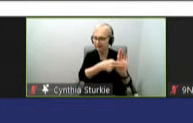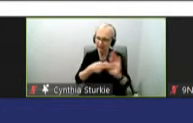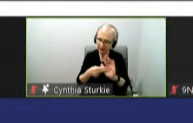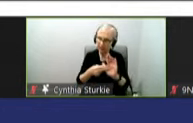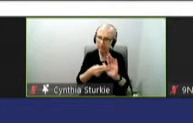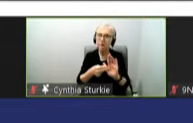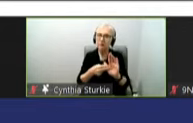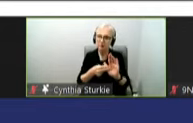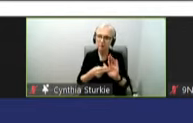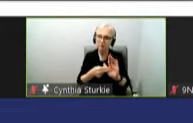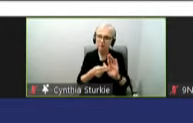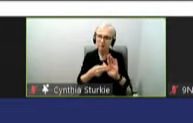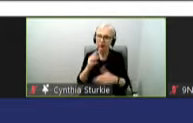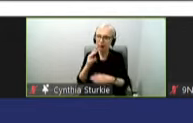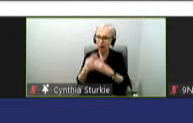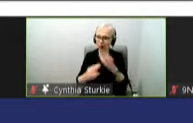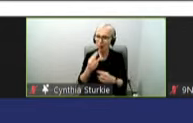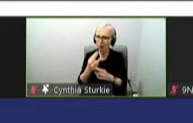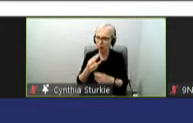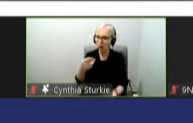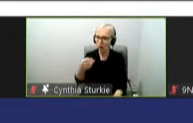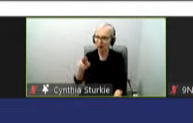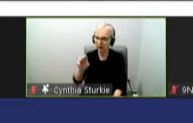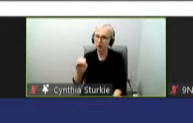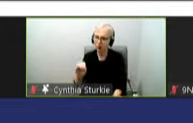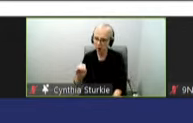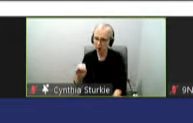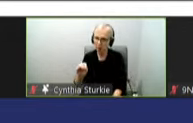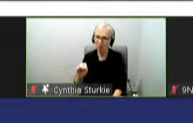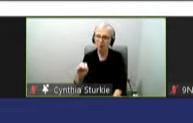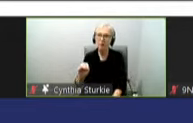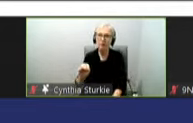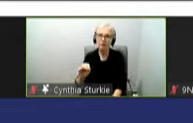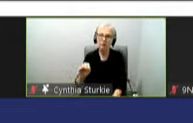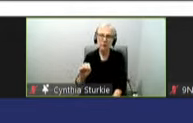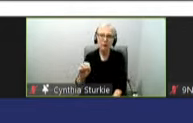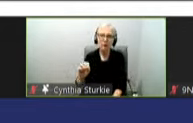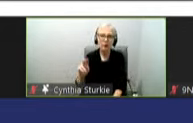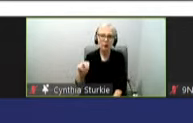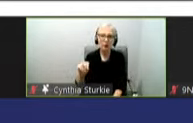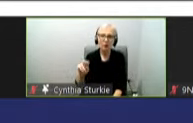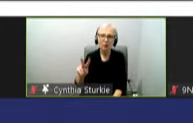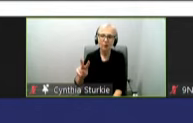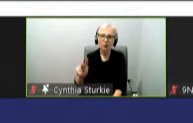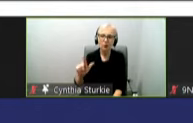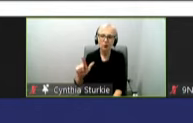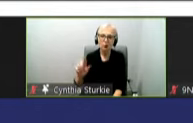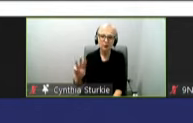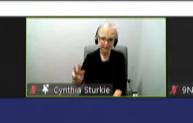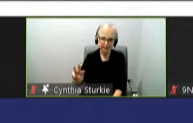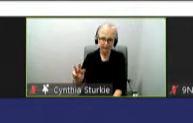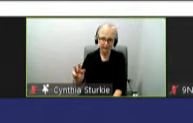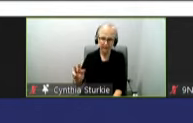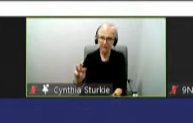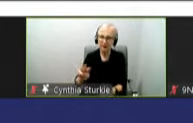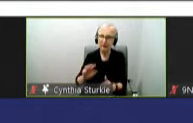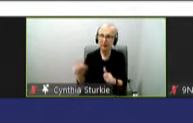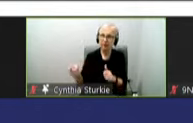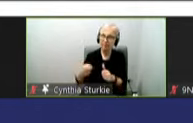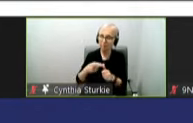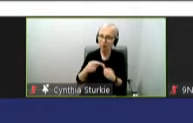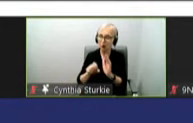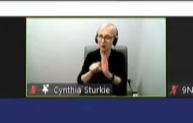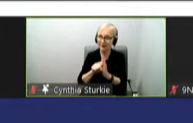by the World Health Organization on the 26th of November. As I mentioned, the first samples were collected in mid-November. The earliest